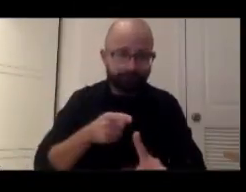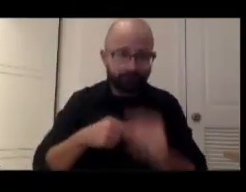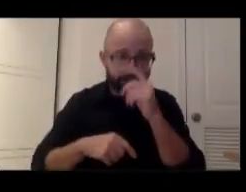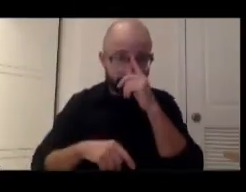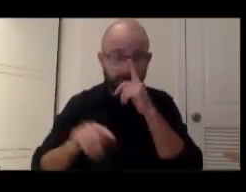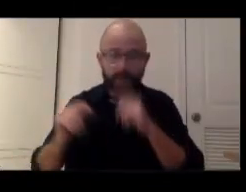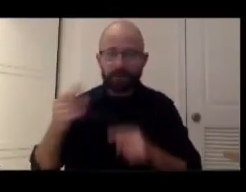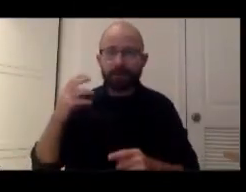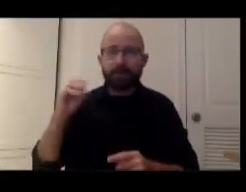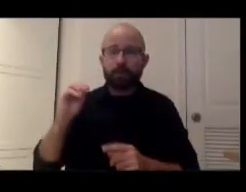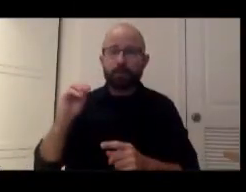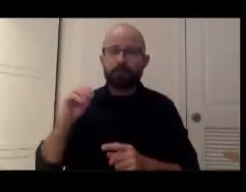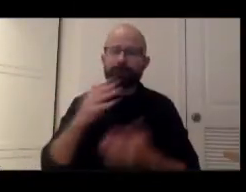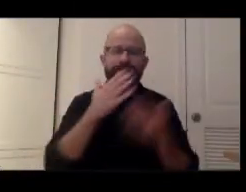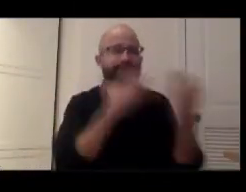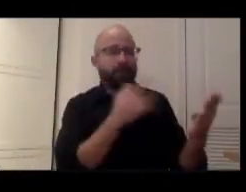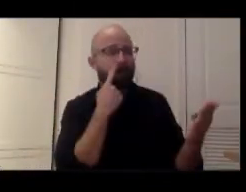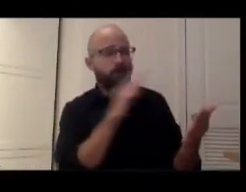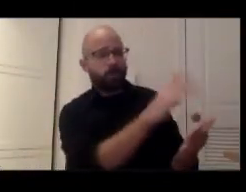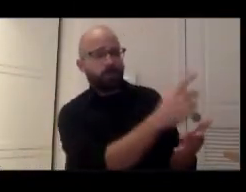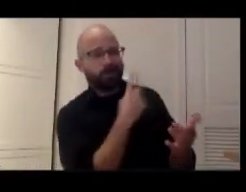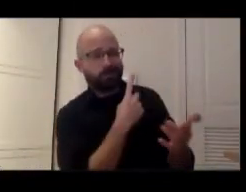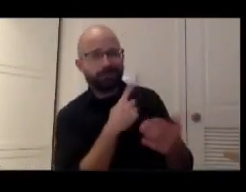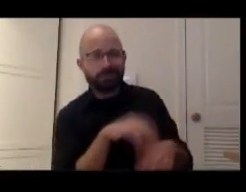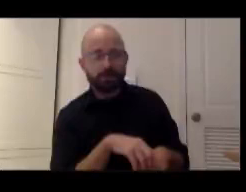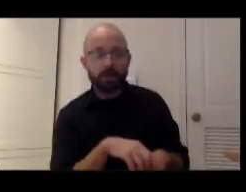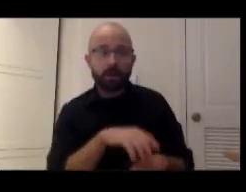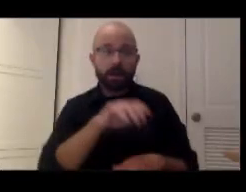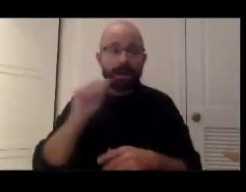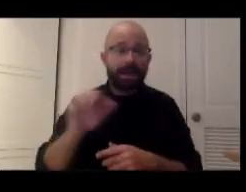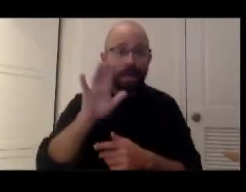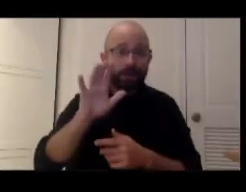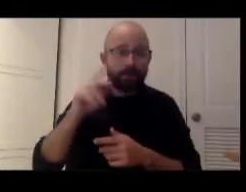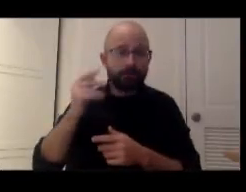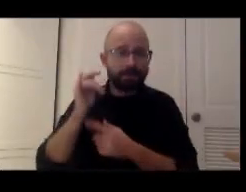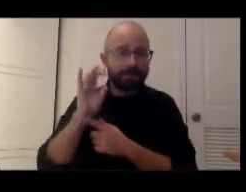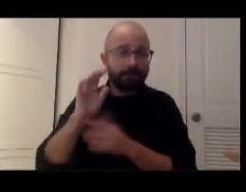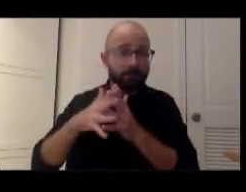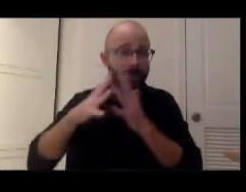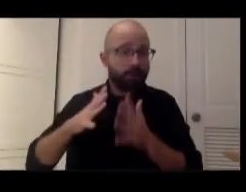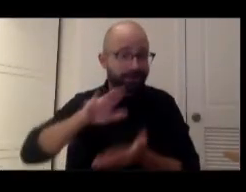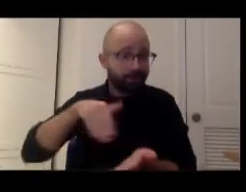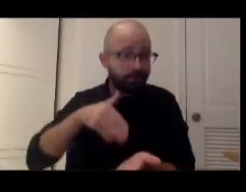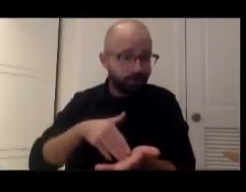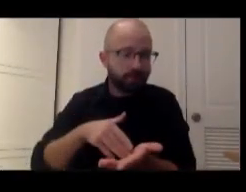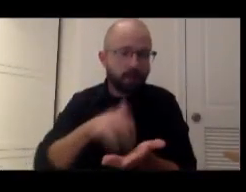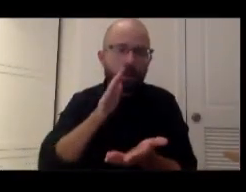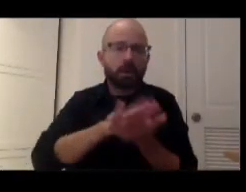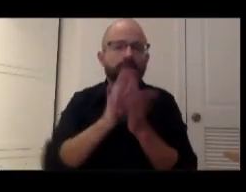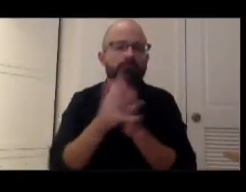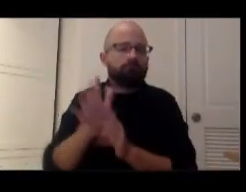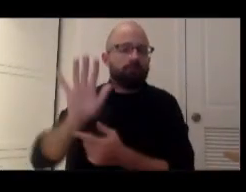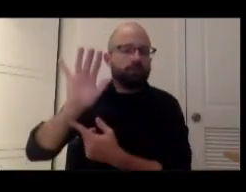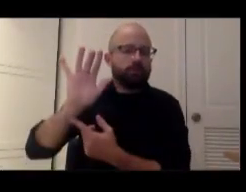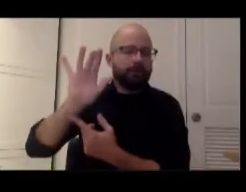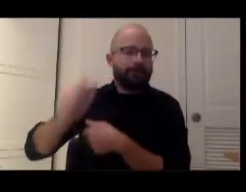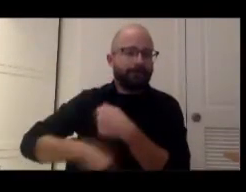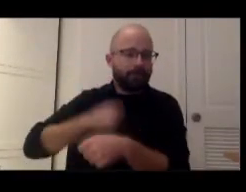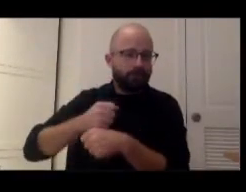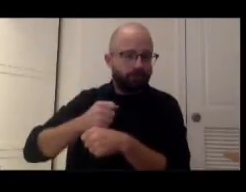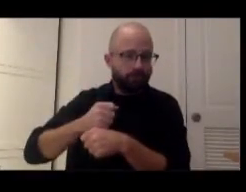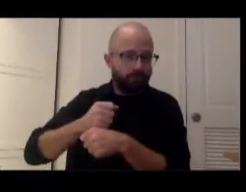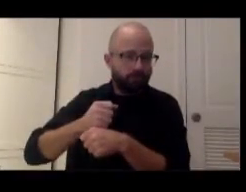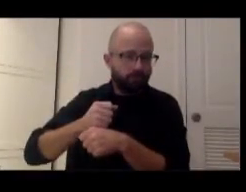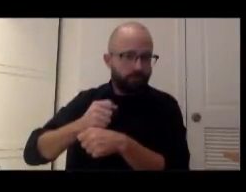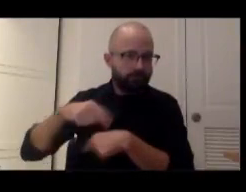question, Kevin. You know, at the Asian Pacific American Center, it's going to be entering its 25th year of work at the Smithsonian,